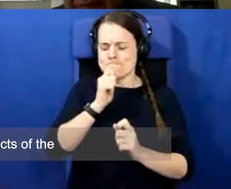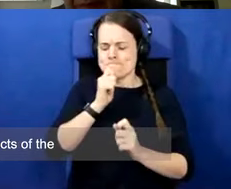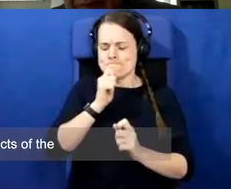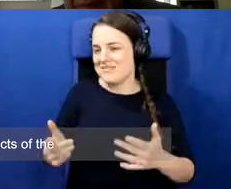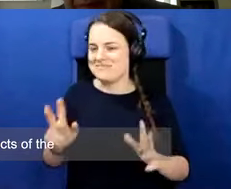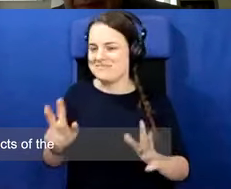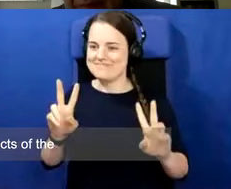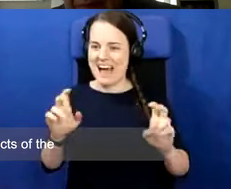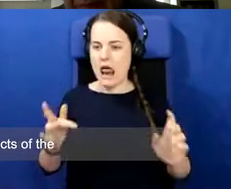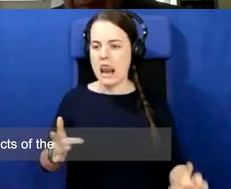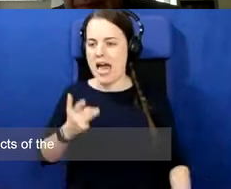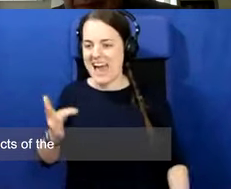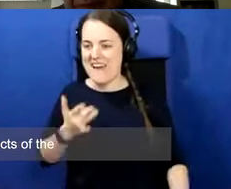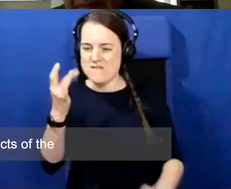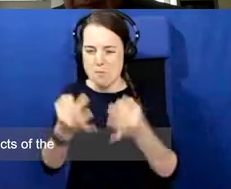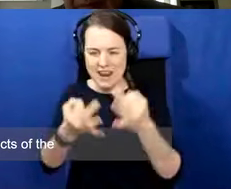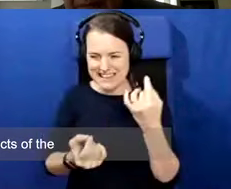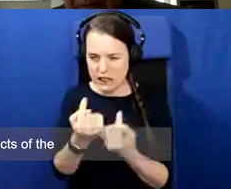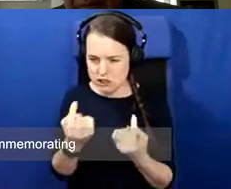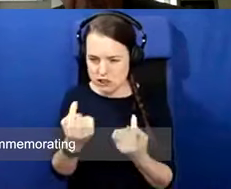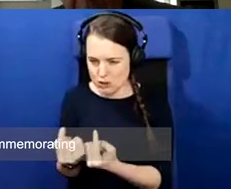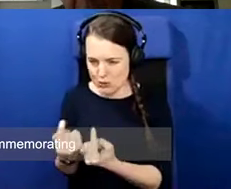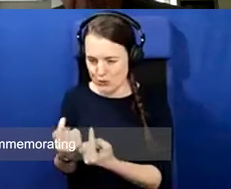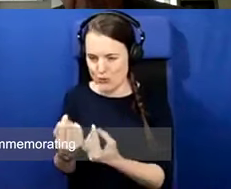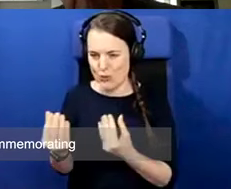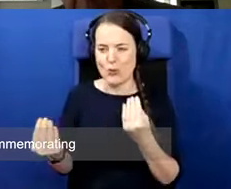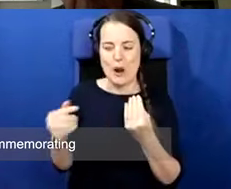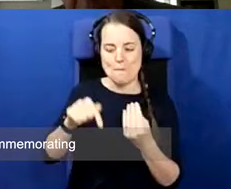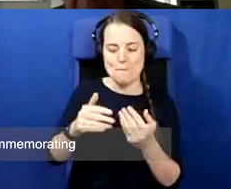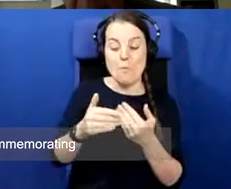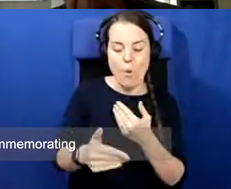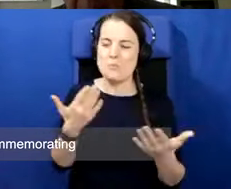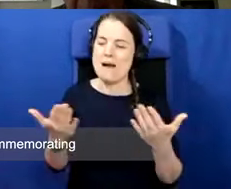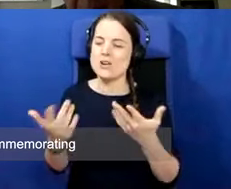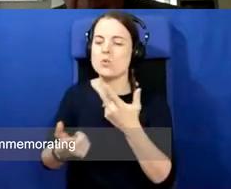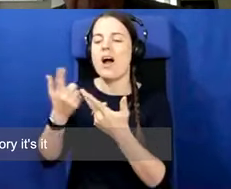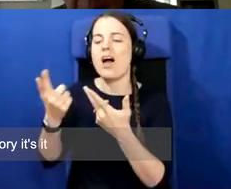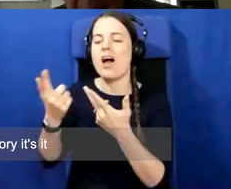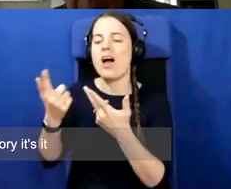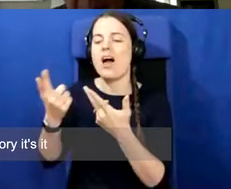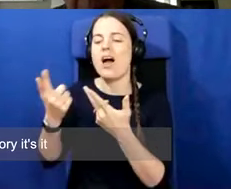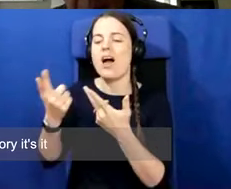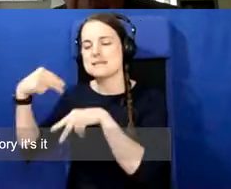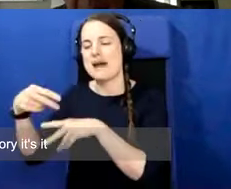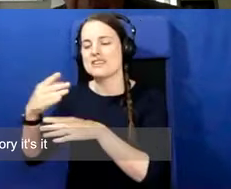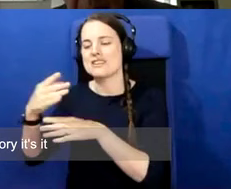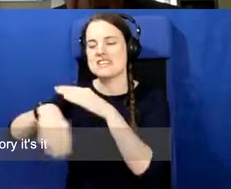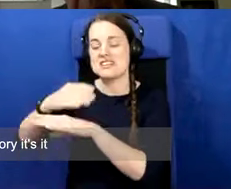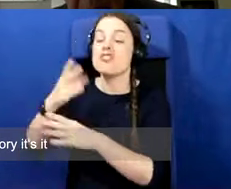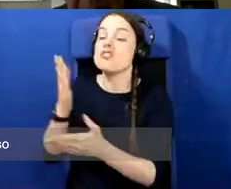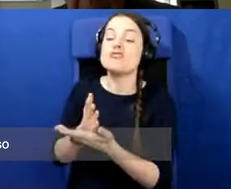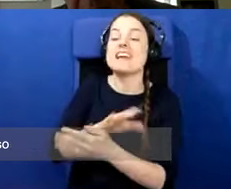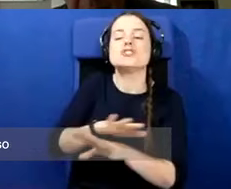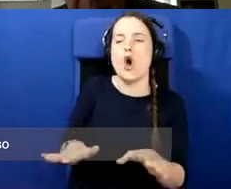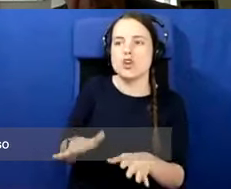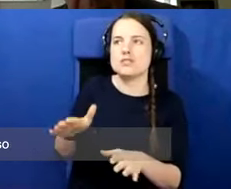a lot of the other aspects of the centenary that we have been commemorating. In other words, it's not history, it is